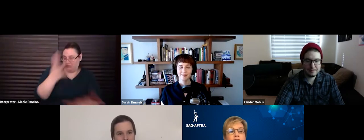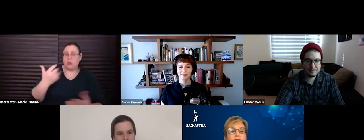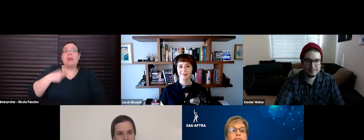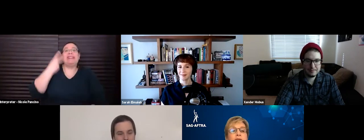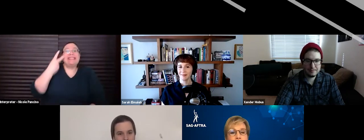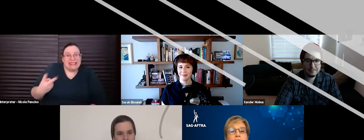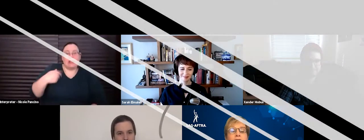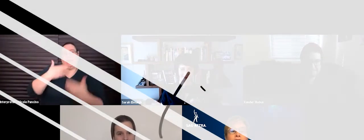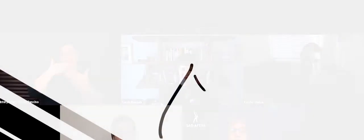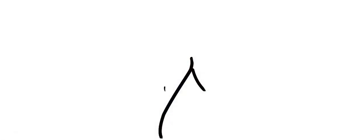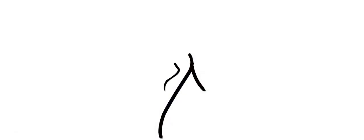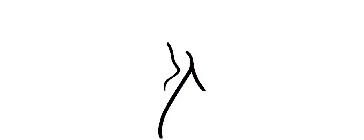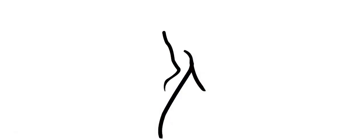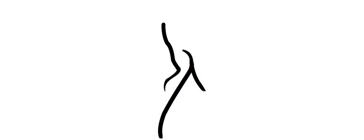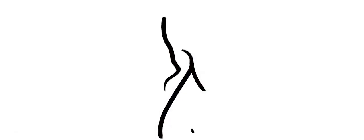appreciated.